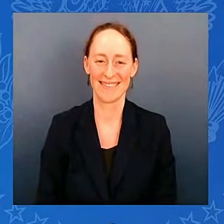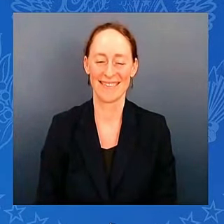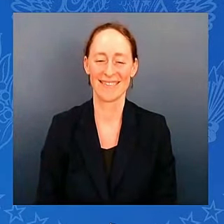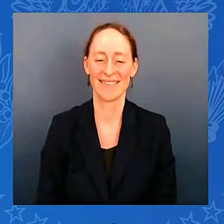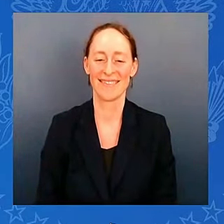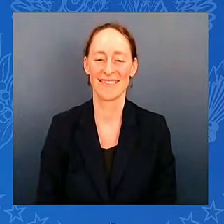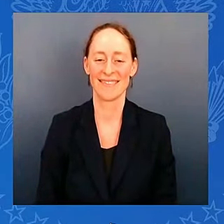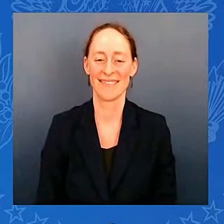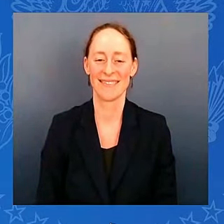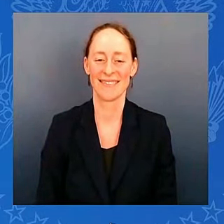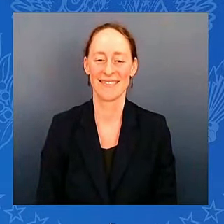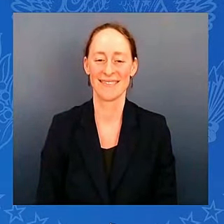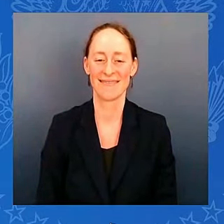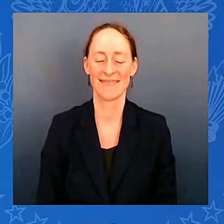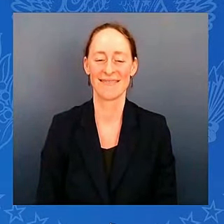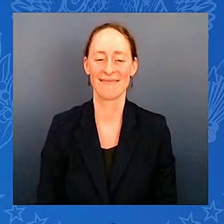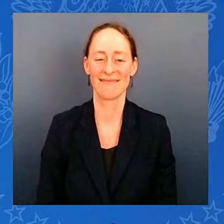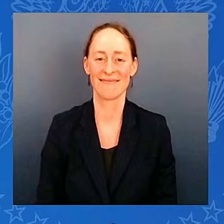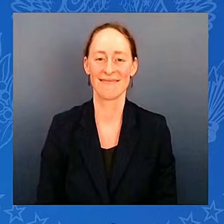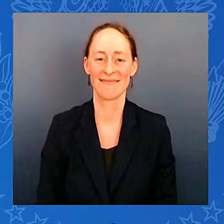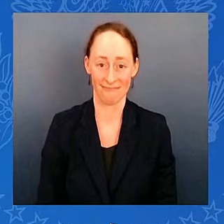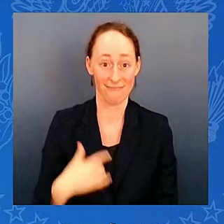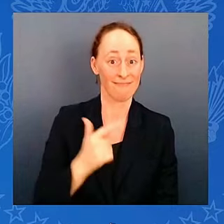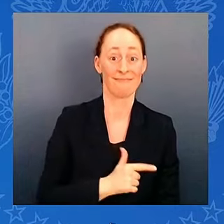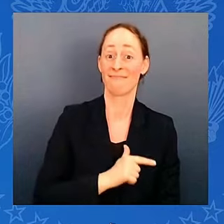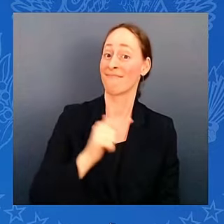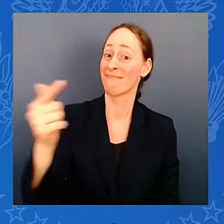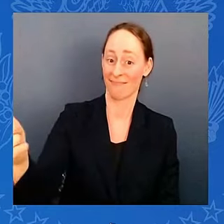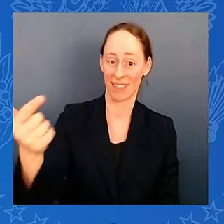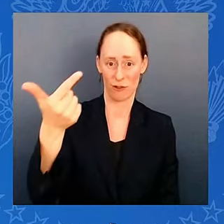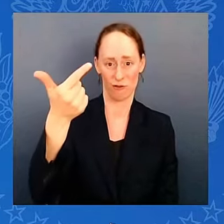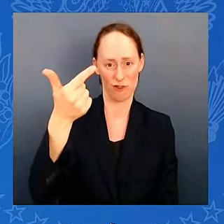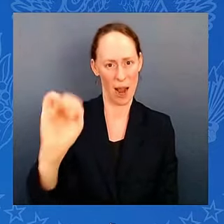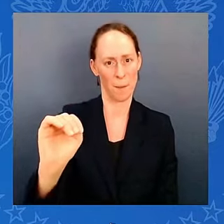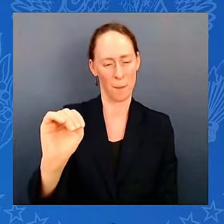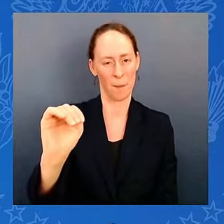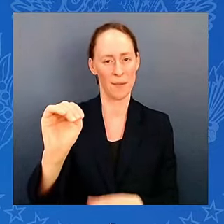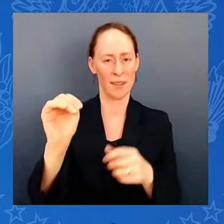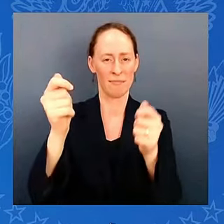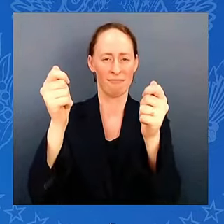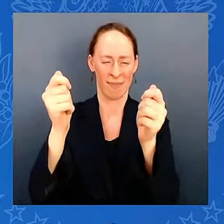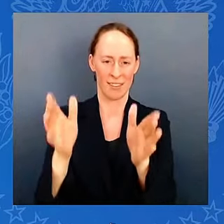To your GM who can play a little ball himself, Chris, it's yours. Thank you, Mr. President.